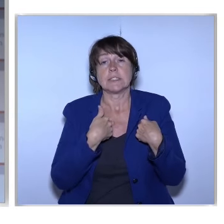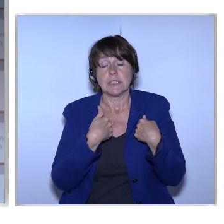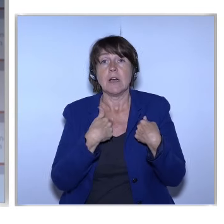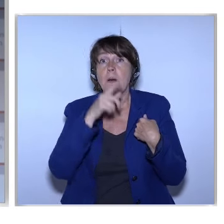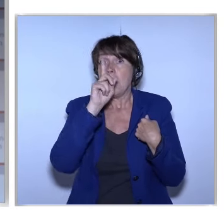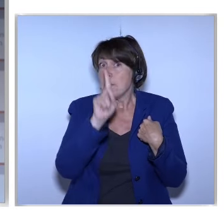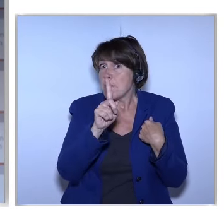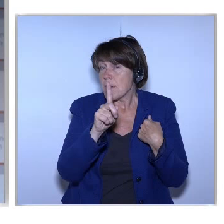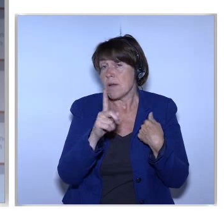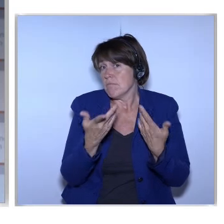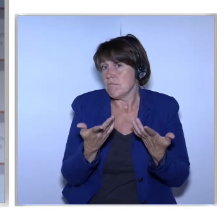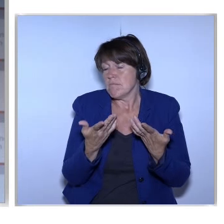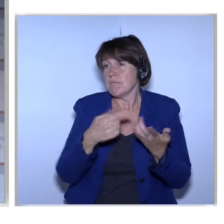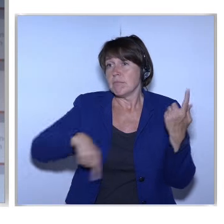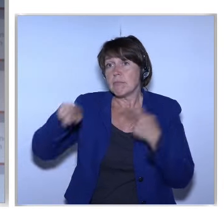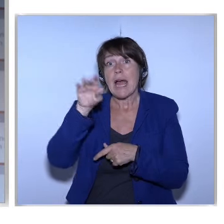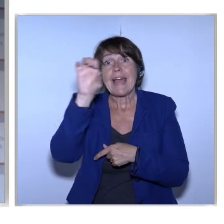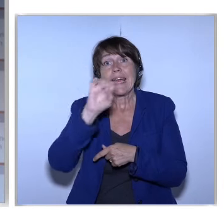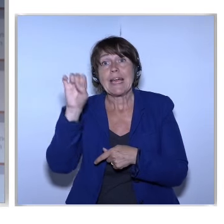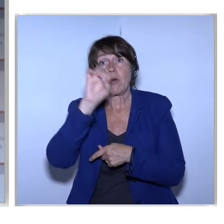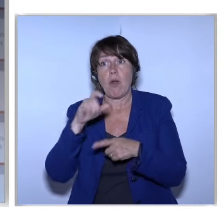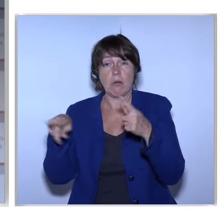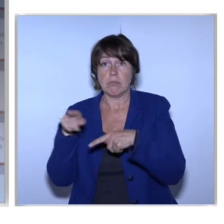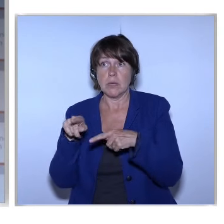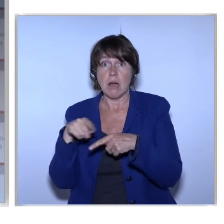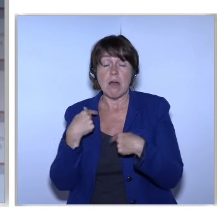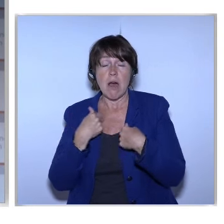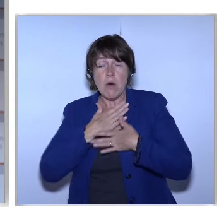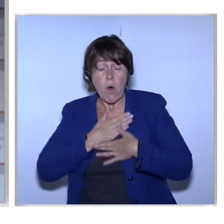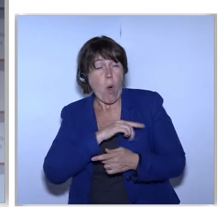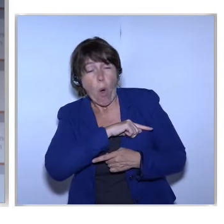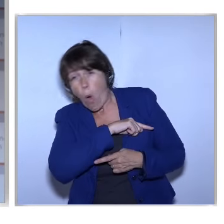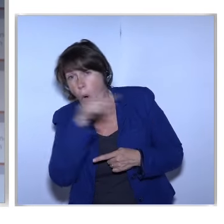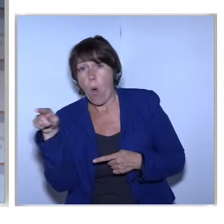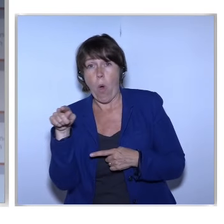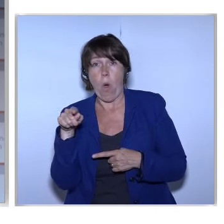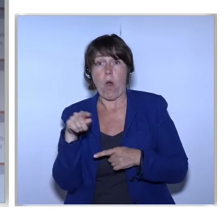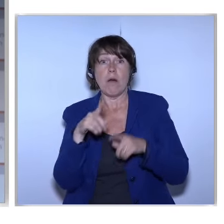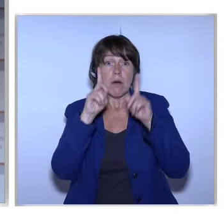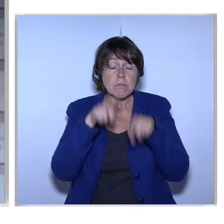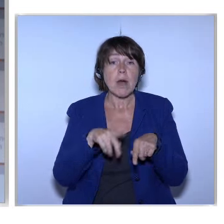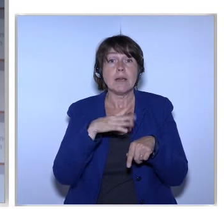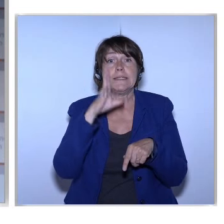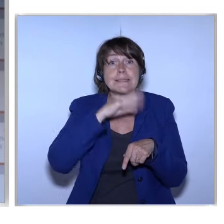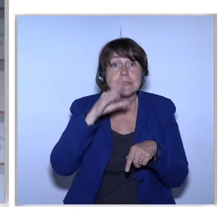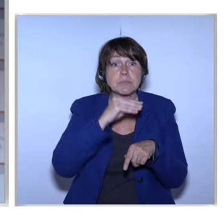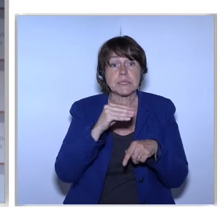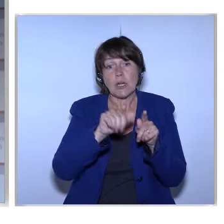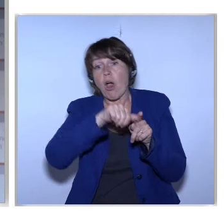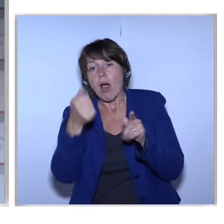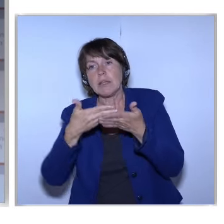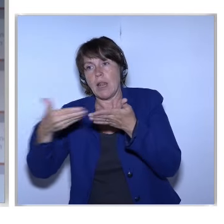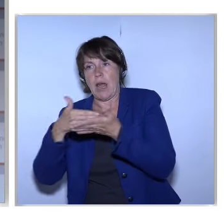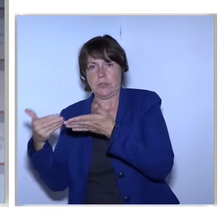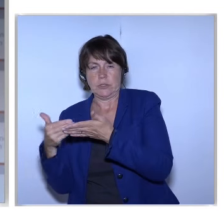can't assume That Europe can win In the world If we want everybody To speak one or other European language But we're not able To